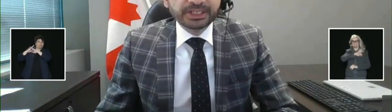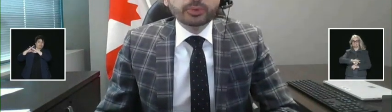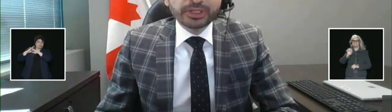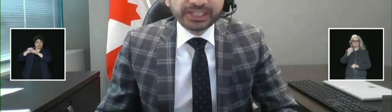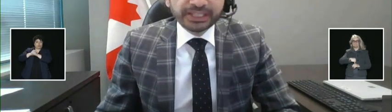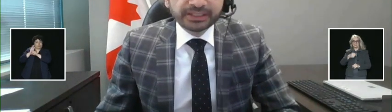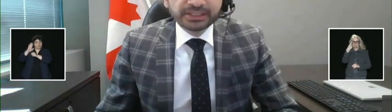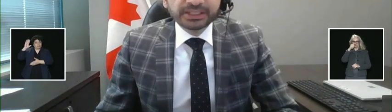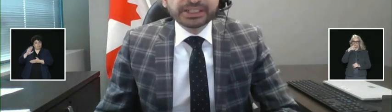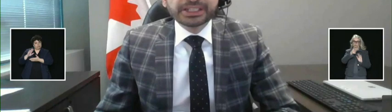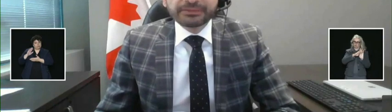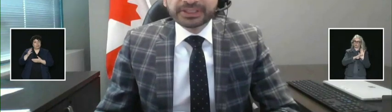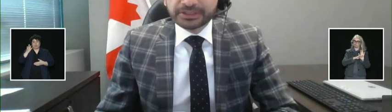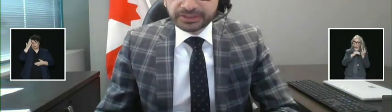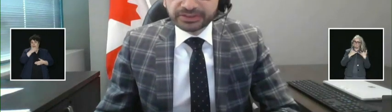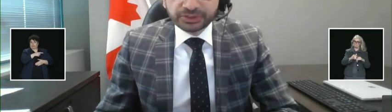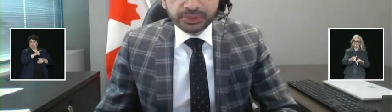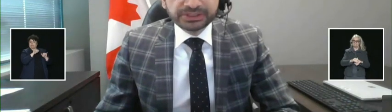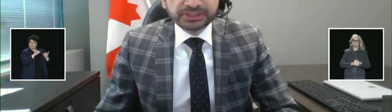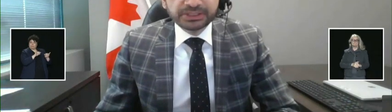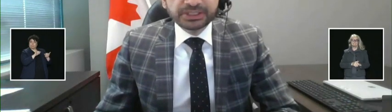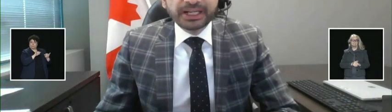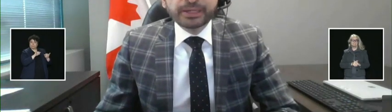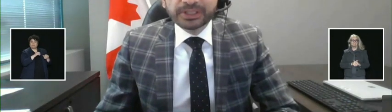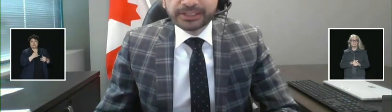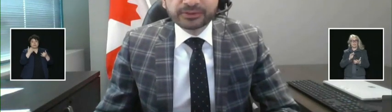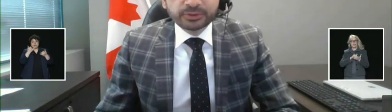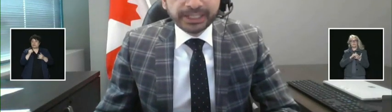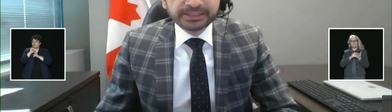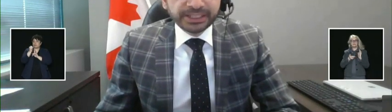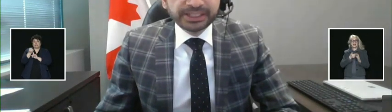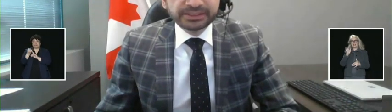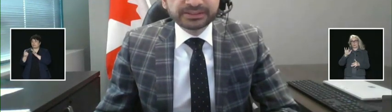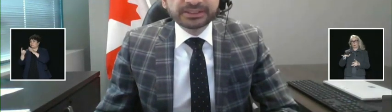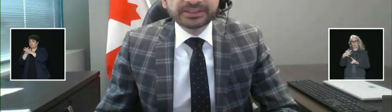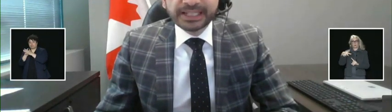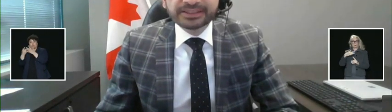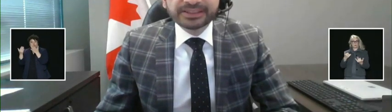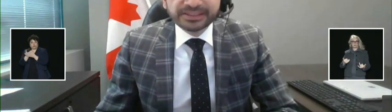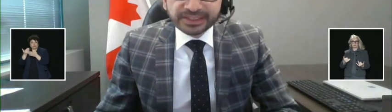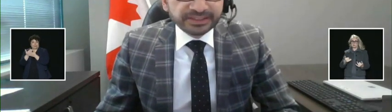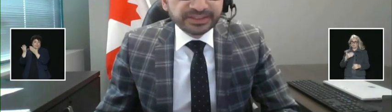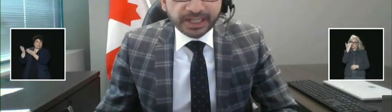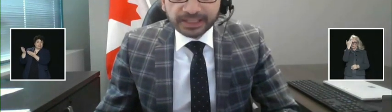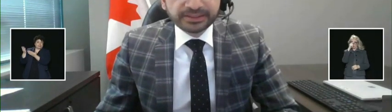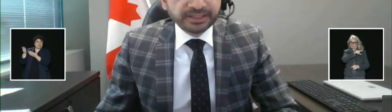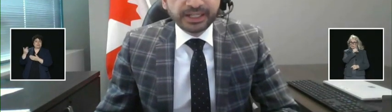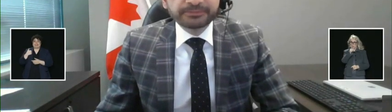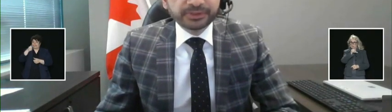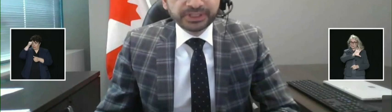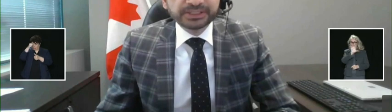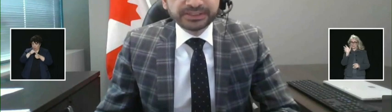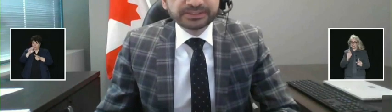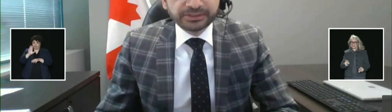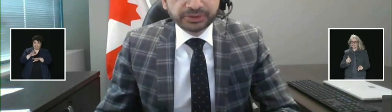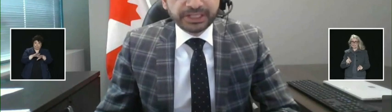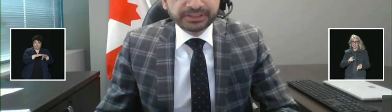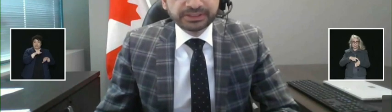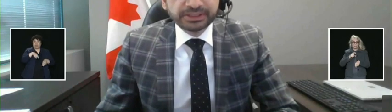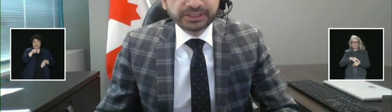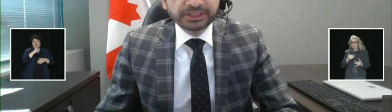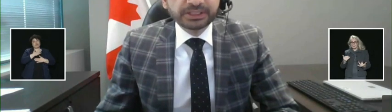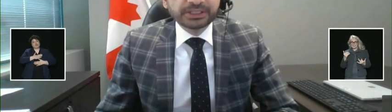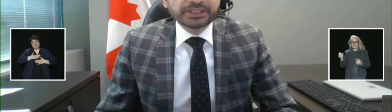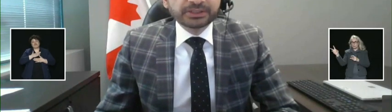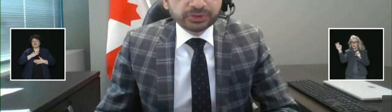in place. Once again, given the current situation, I would like to remind Canadians that this is not the time for non-essential